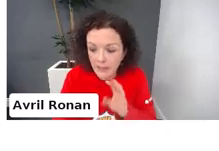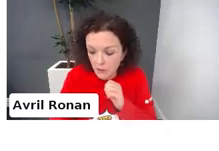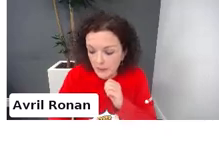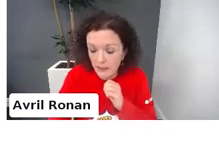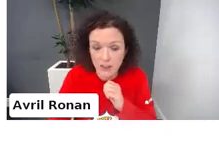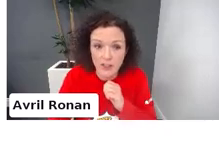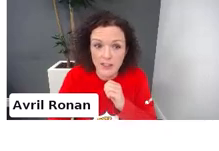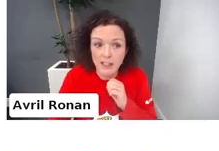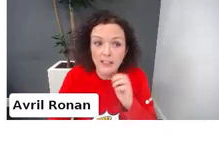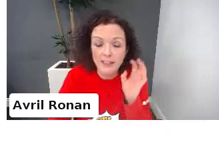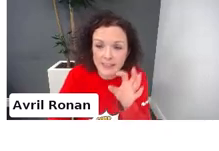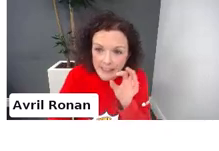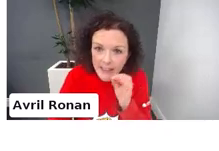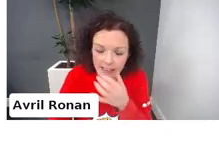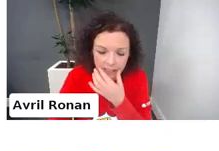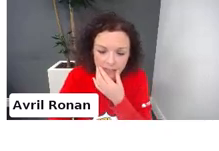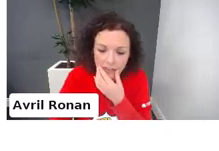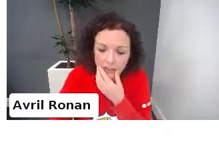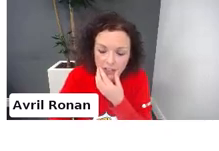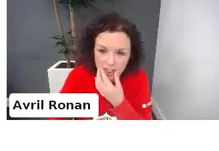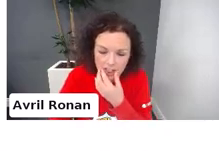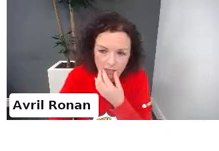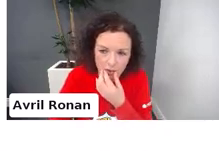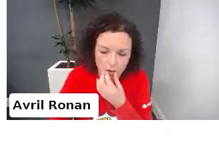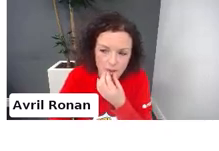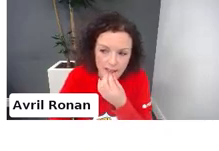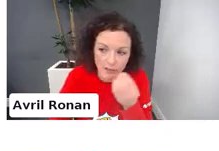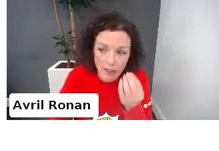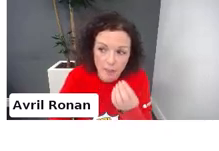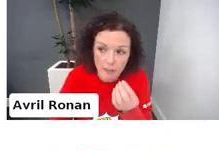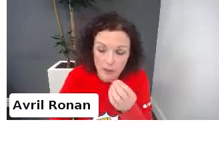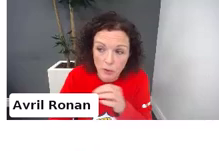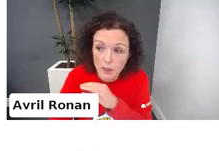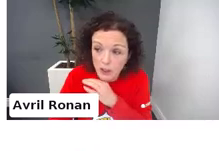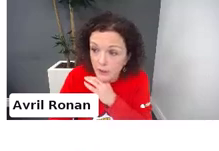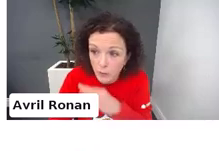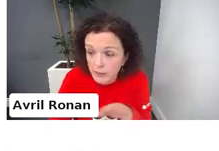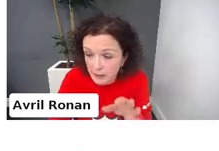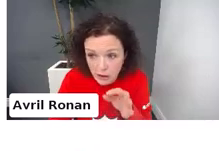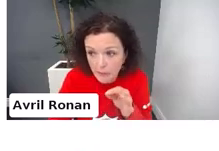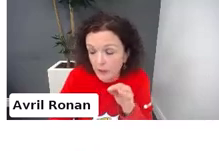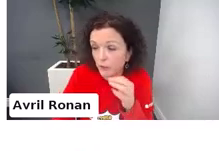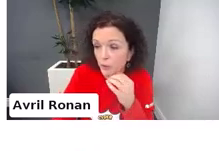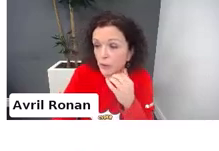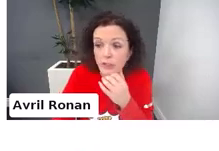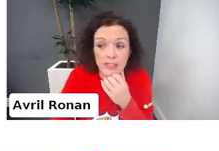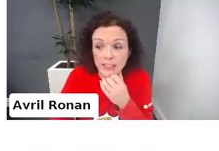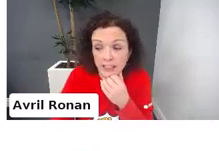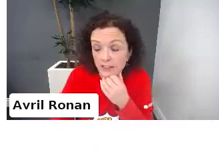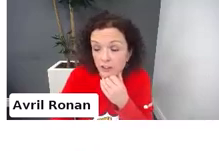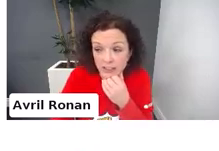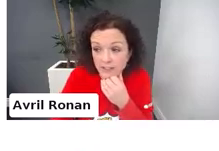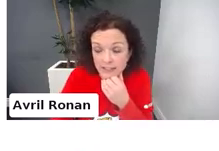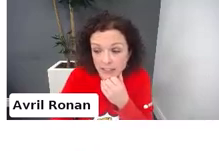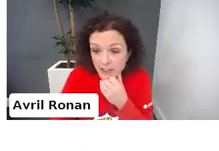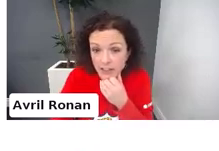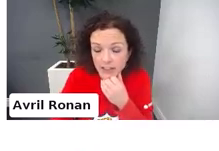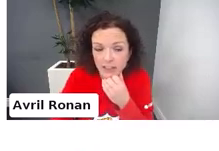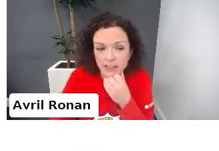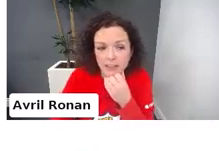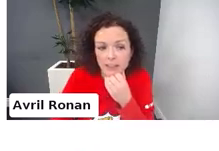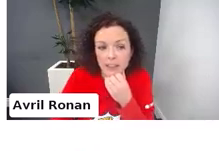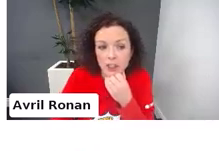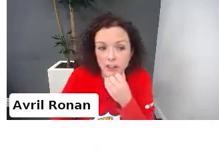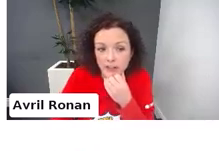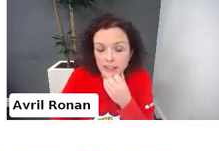So they do acknowledge it. The second thing for 13 to seven-year-olds that really popped out, and we'll share the whole study with you if you want to read it again yourselves later.